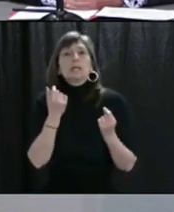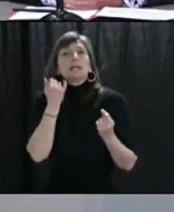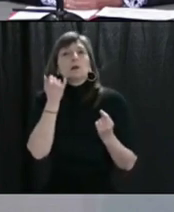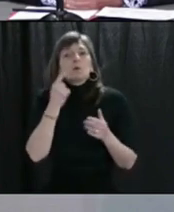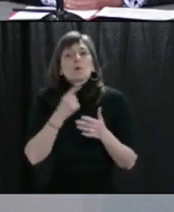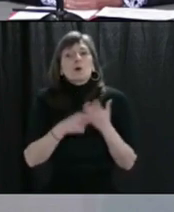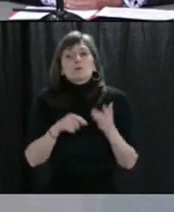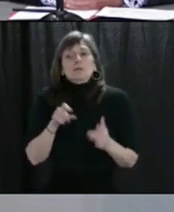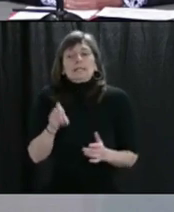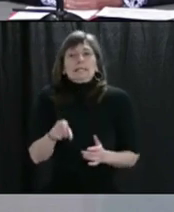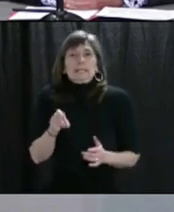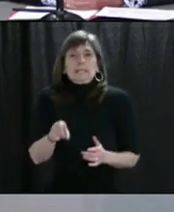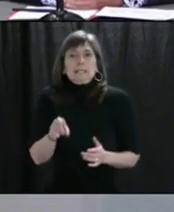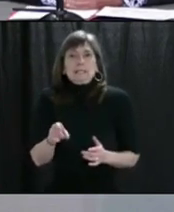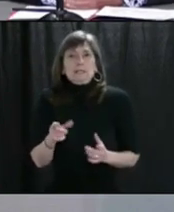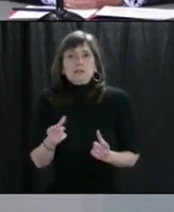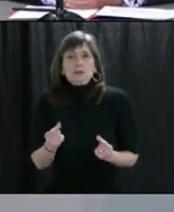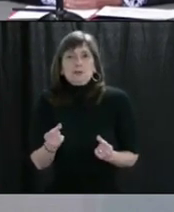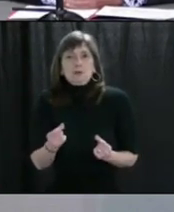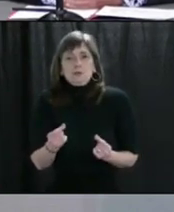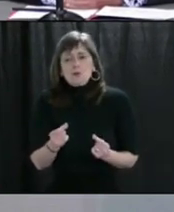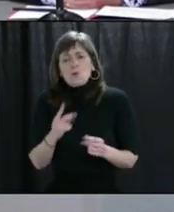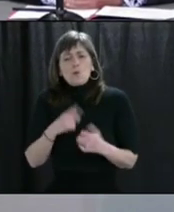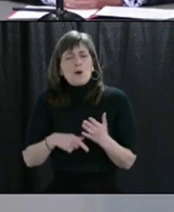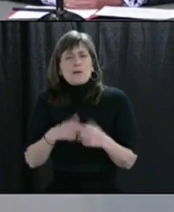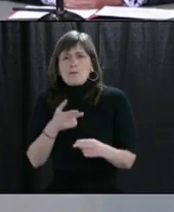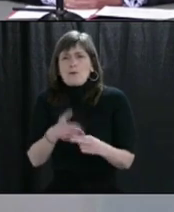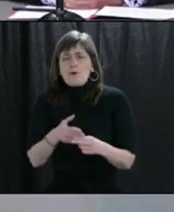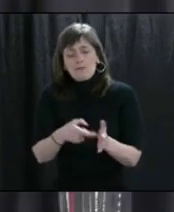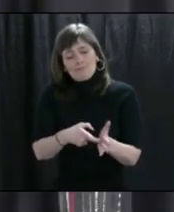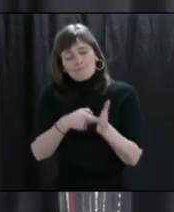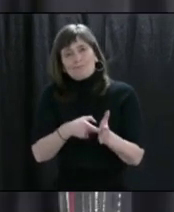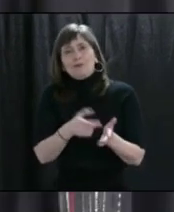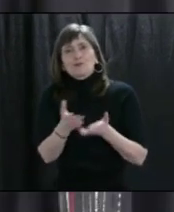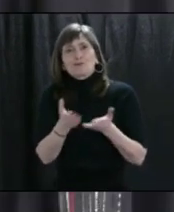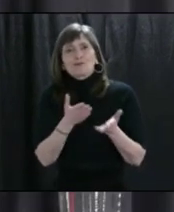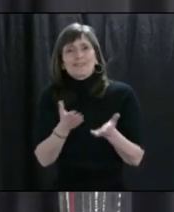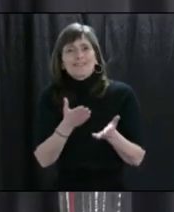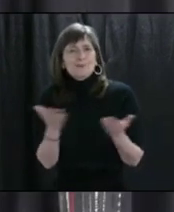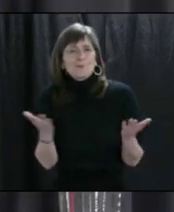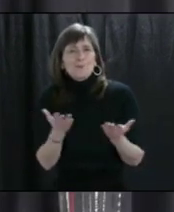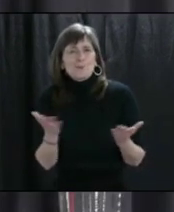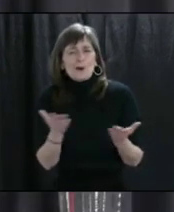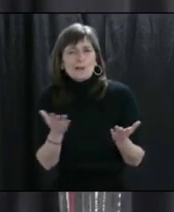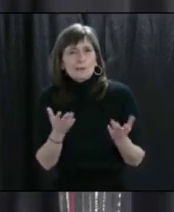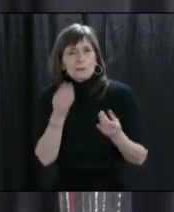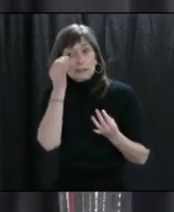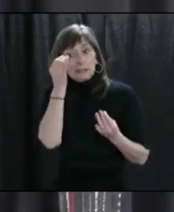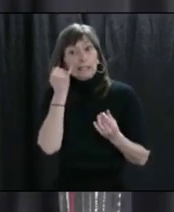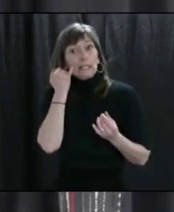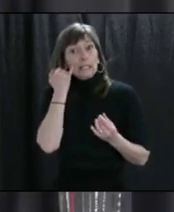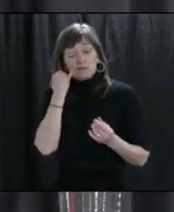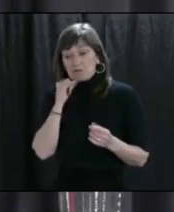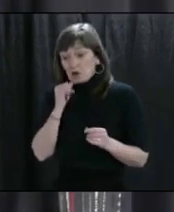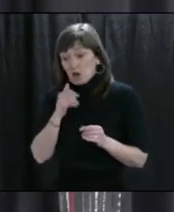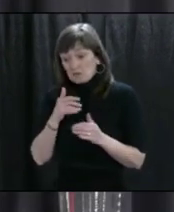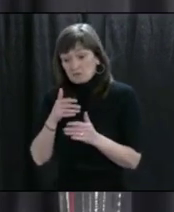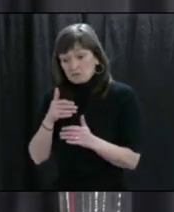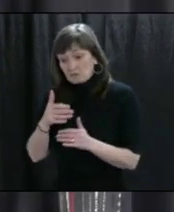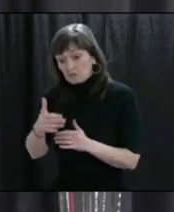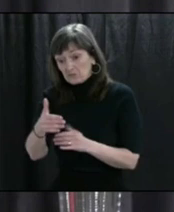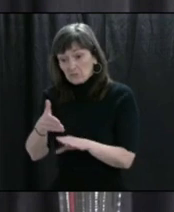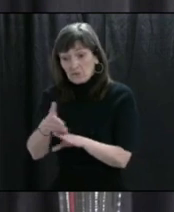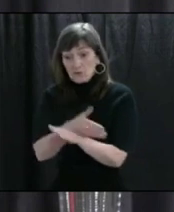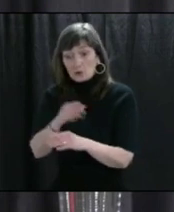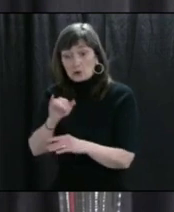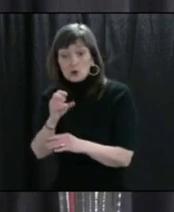need to do to regard as essential services, bearing in mind this will not be over by June and maybe even longer